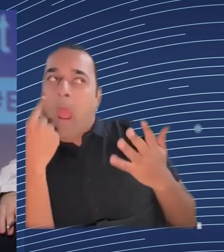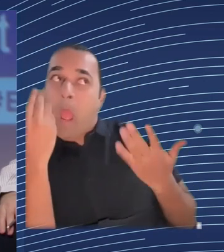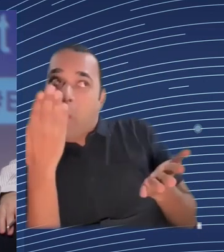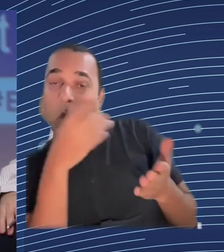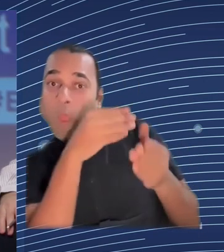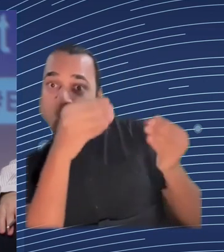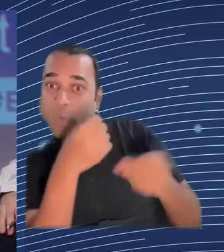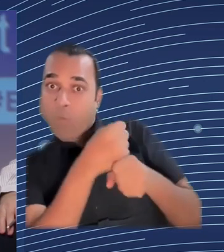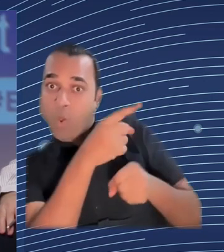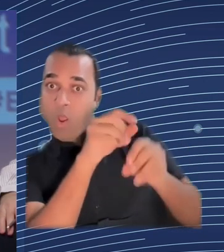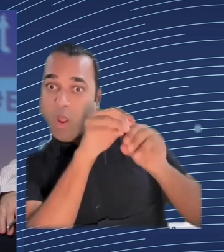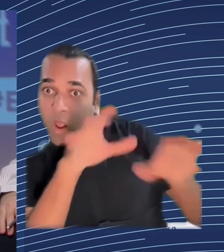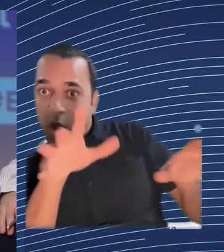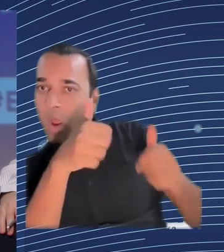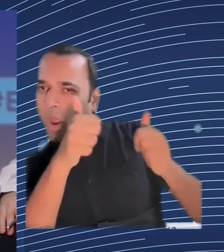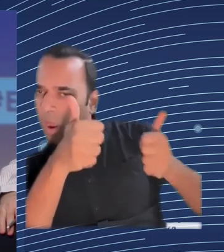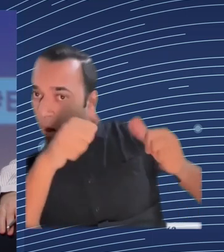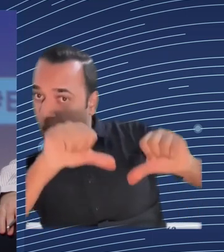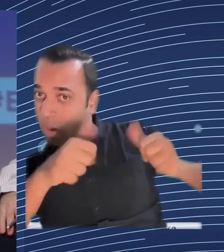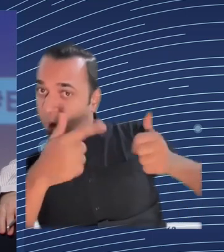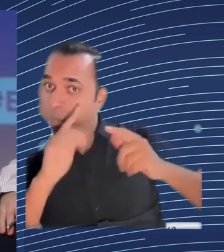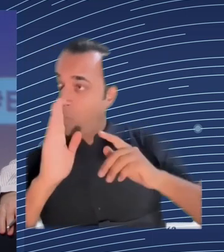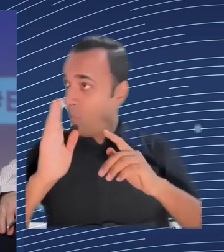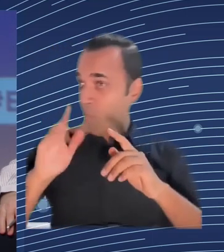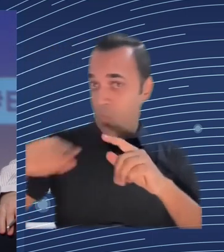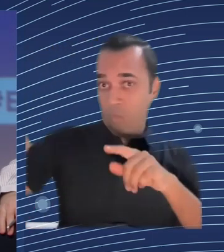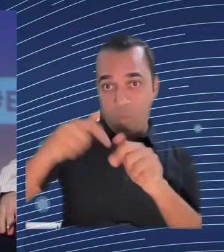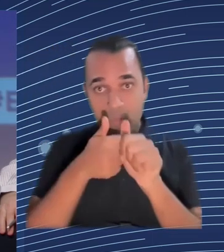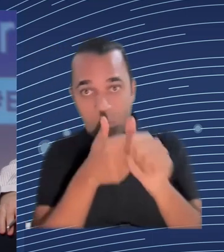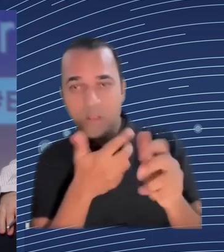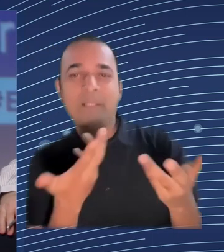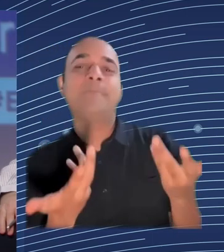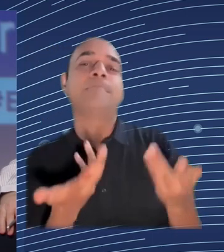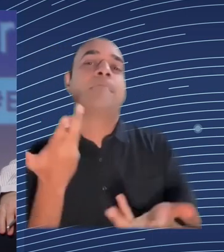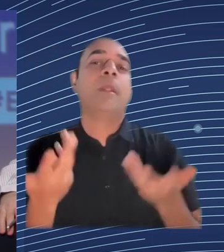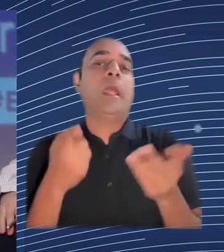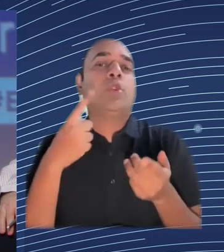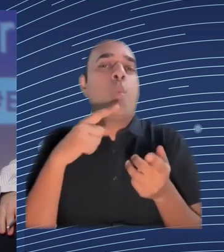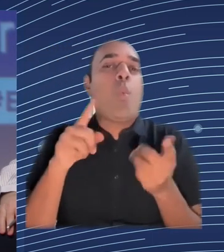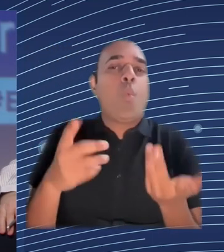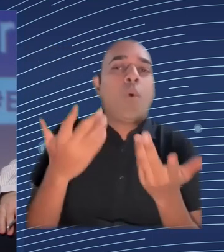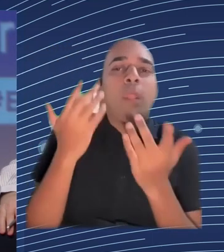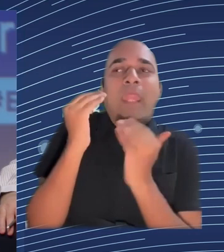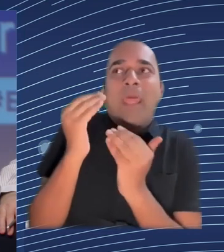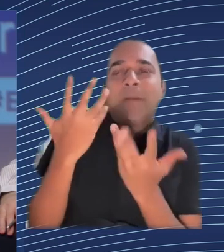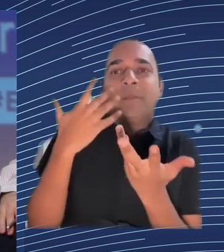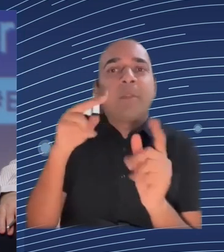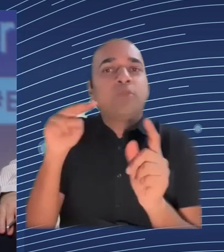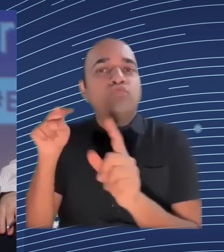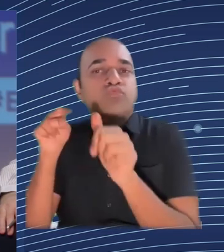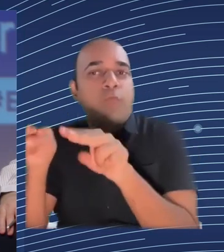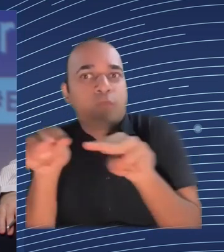cases under strict conditions employers should not be allowed to create complete